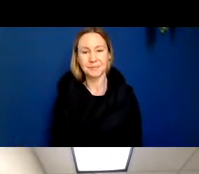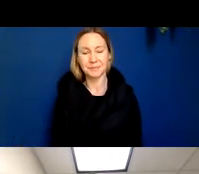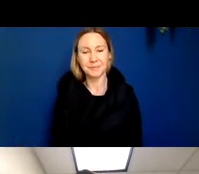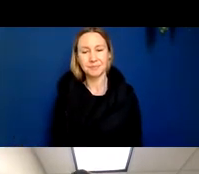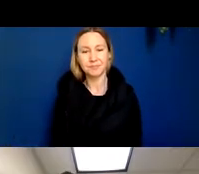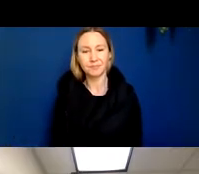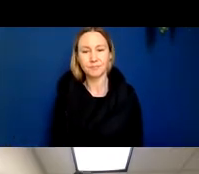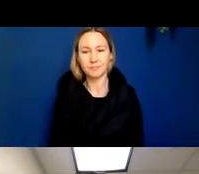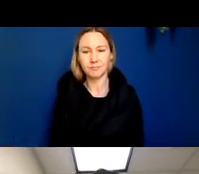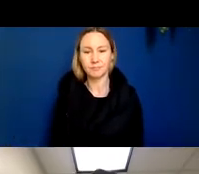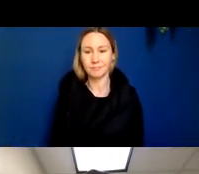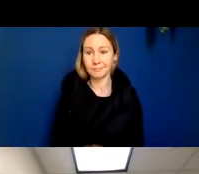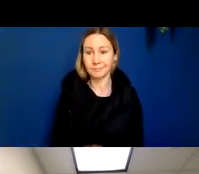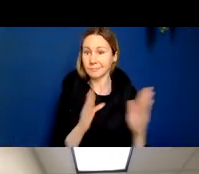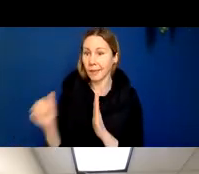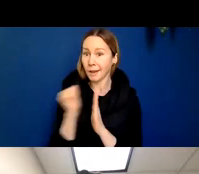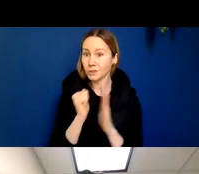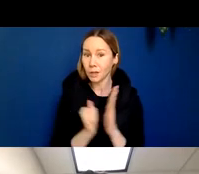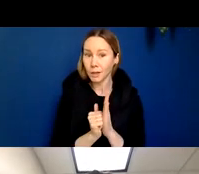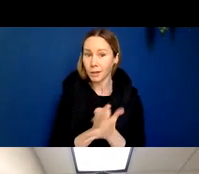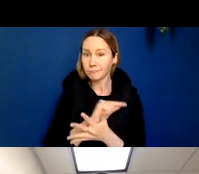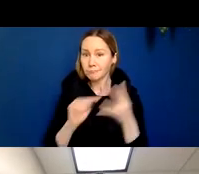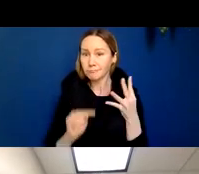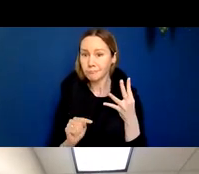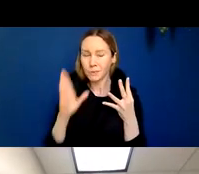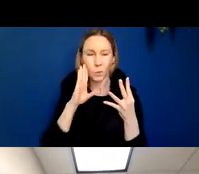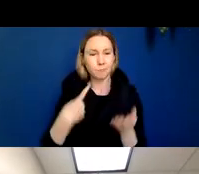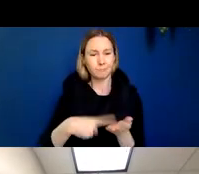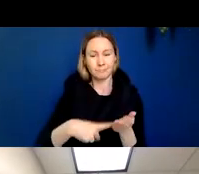So this is our agenda. We're going to talk a little bit about how the brain works.